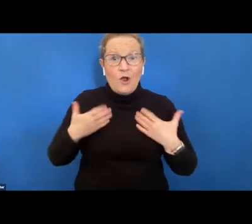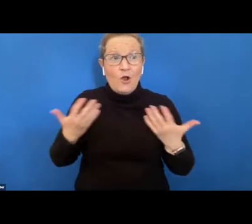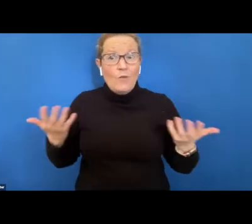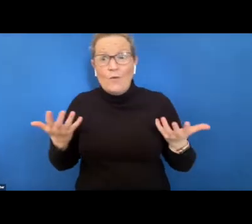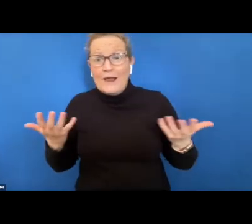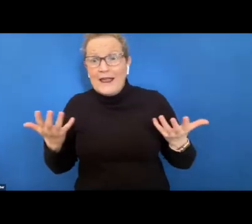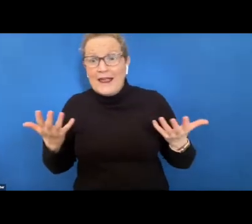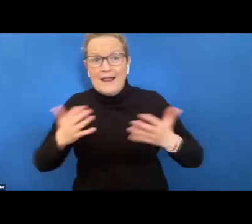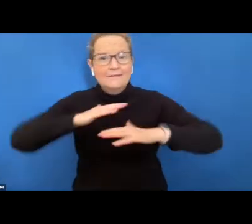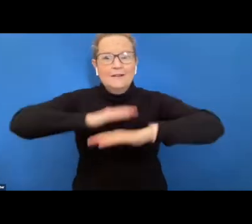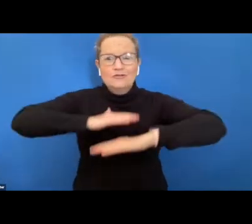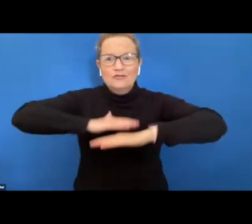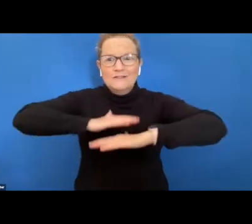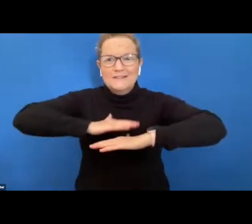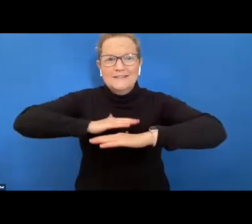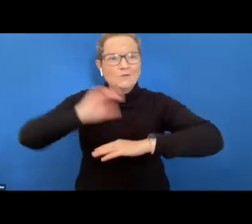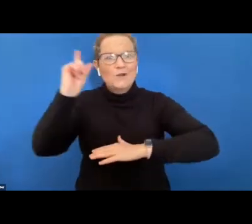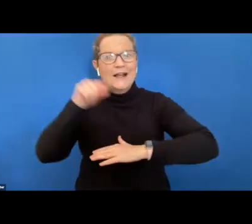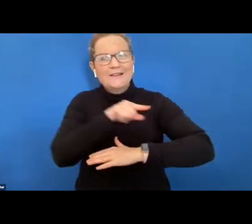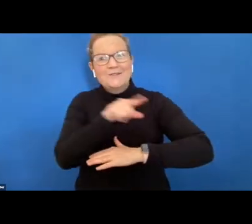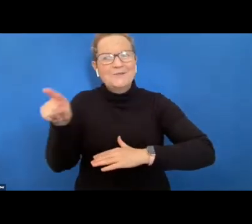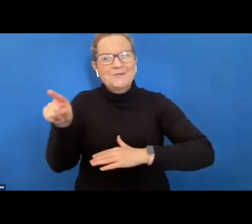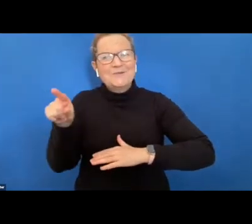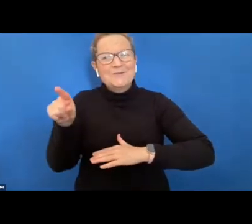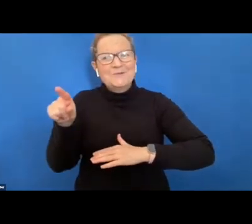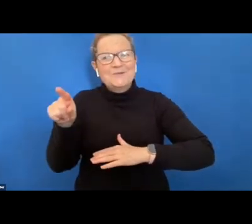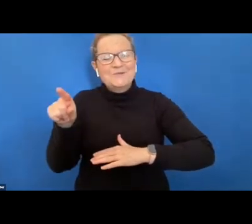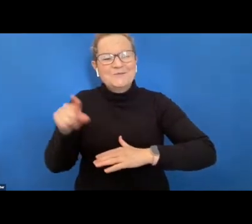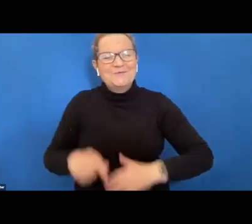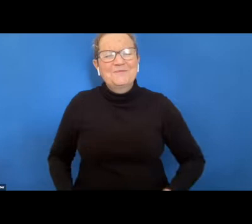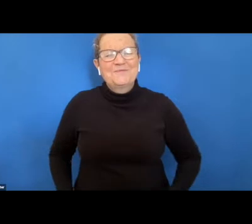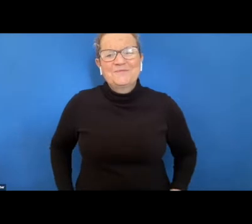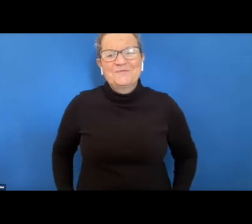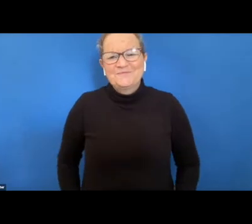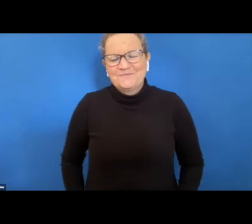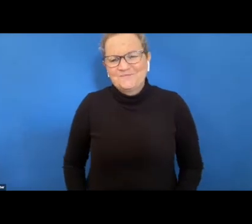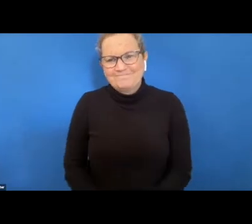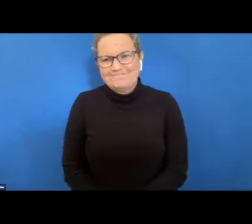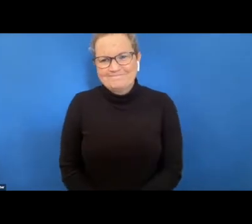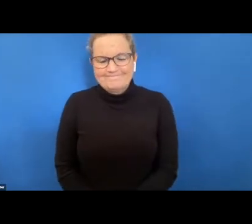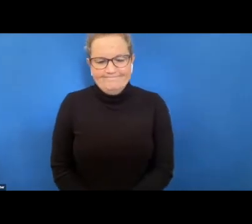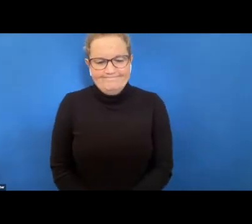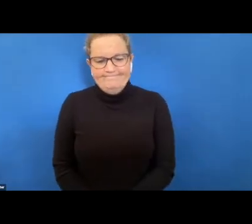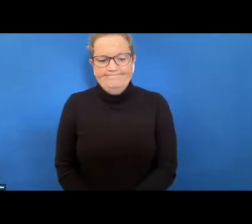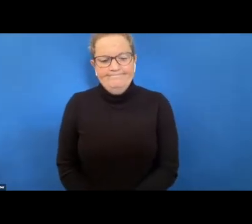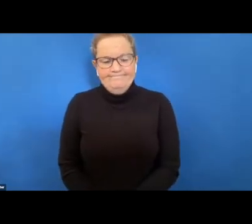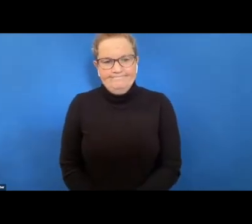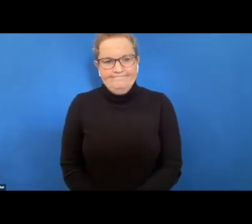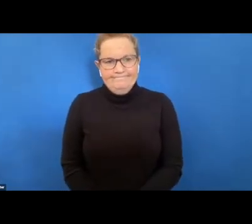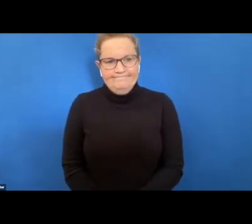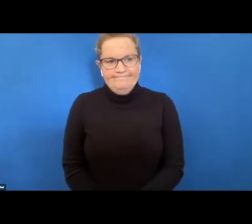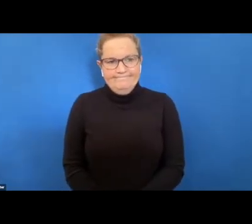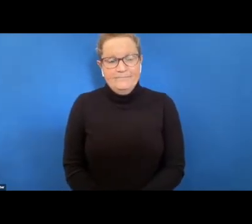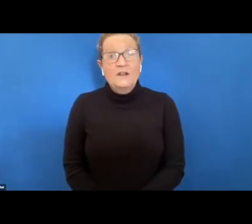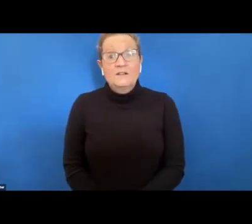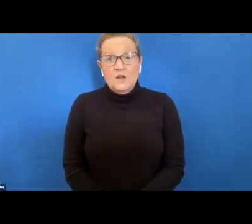aboriginal country you're calling in from if you so wish to um so let me just say that this is the